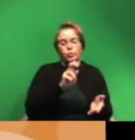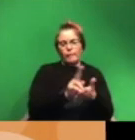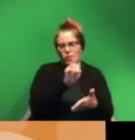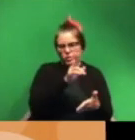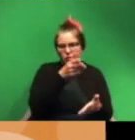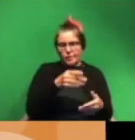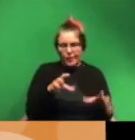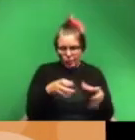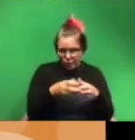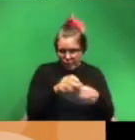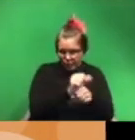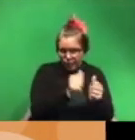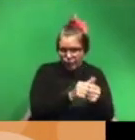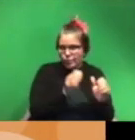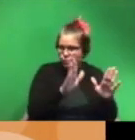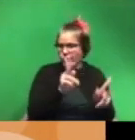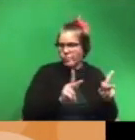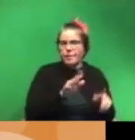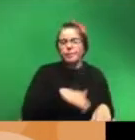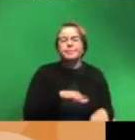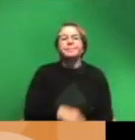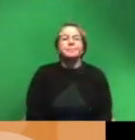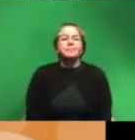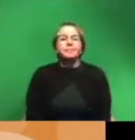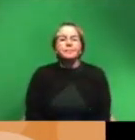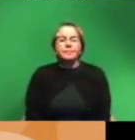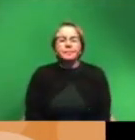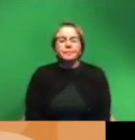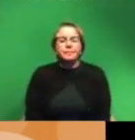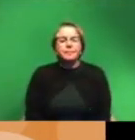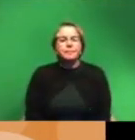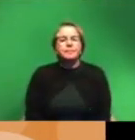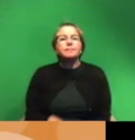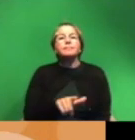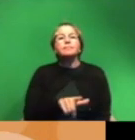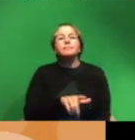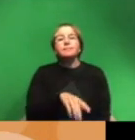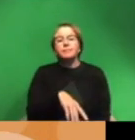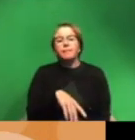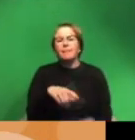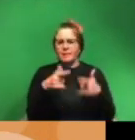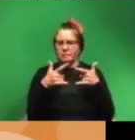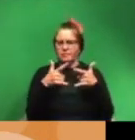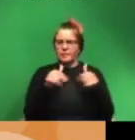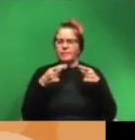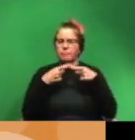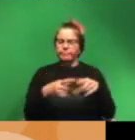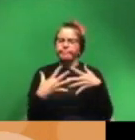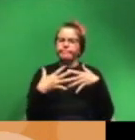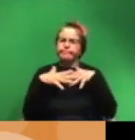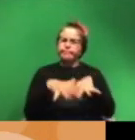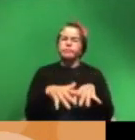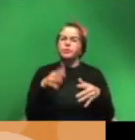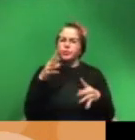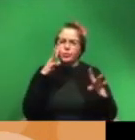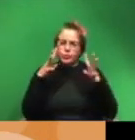that's the group that i did it with some wonderful people at the mccab lab um but how that was very simultaneous and very intertwined with my creative interest